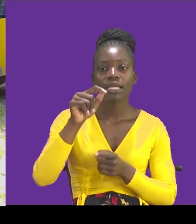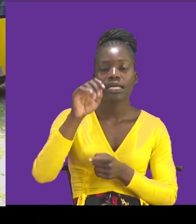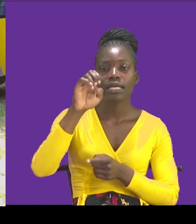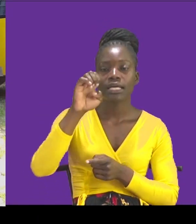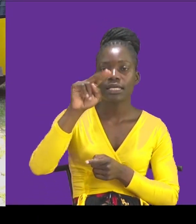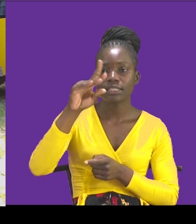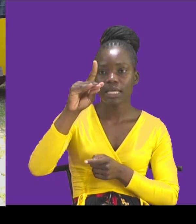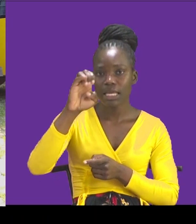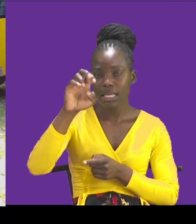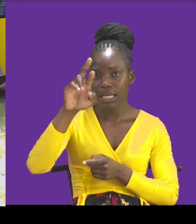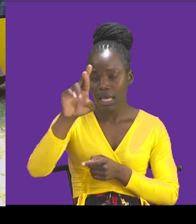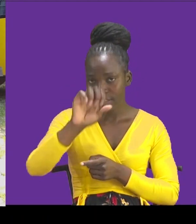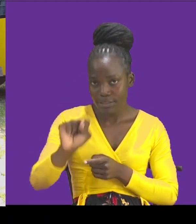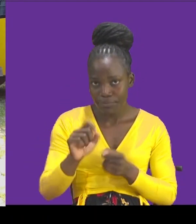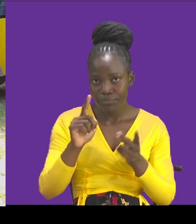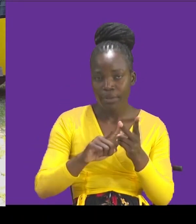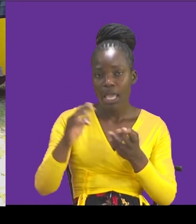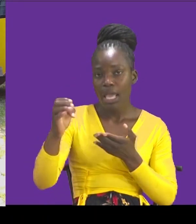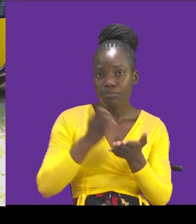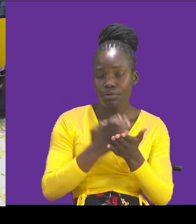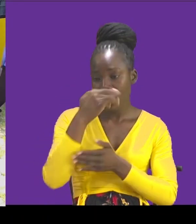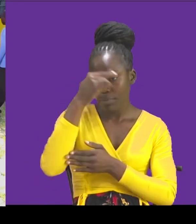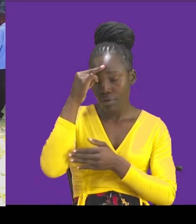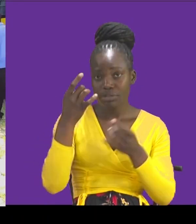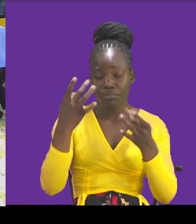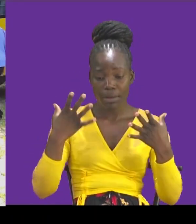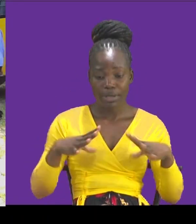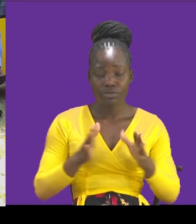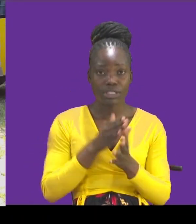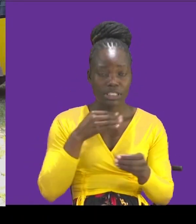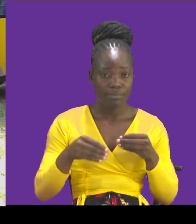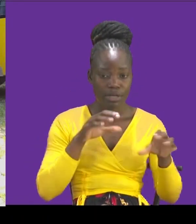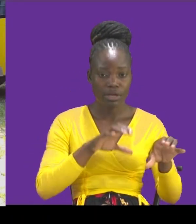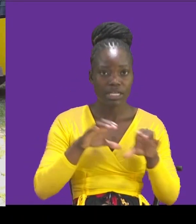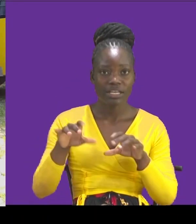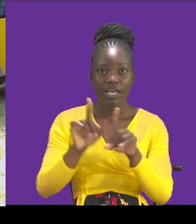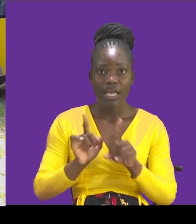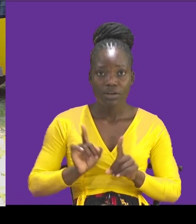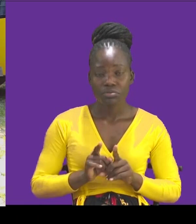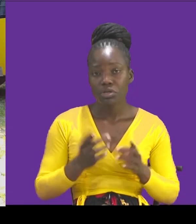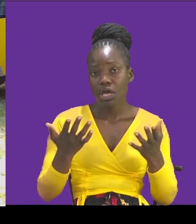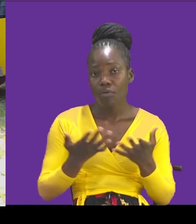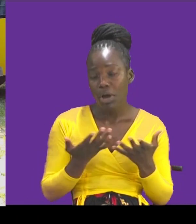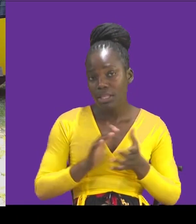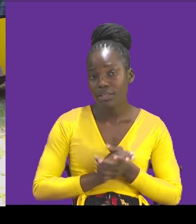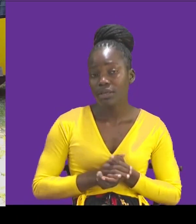employment. Because most of the disabled we are suffering. And the majority of them are in their seat begging.